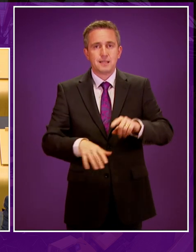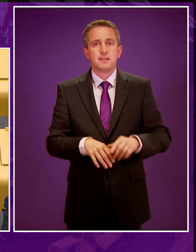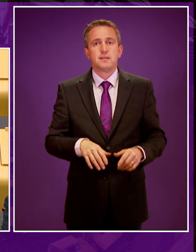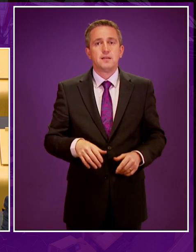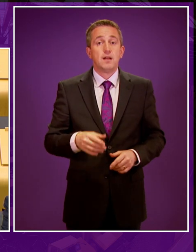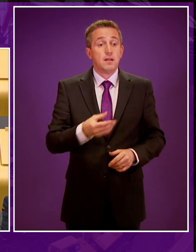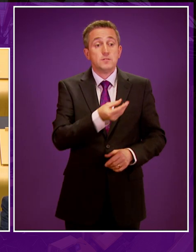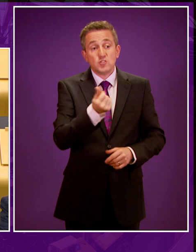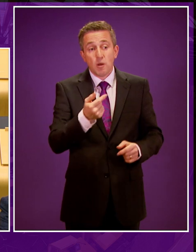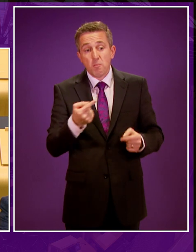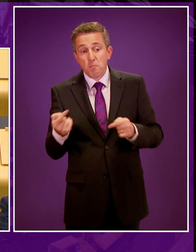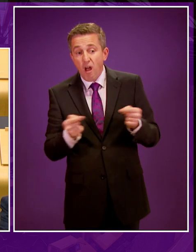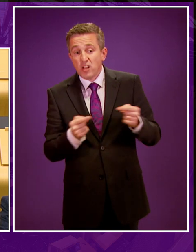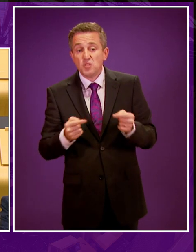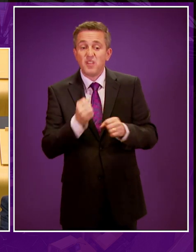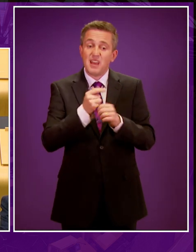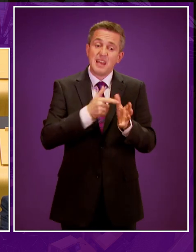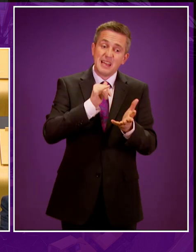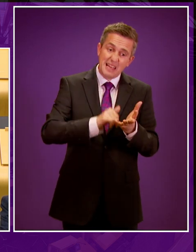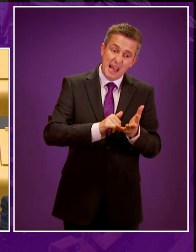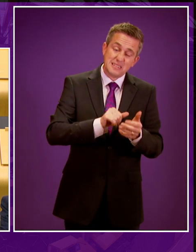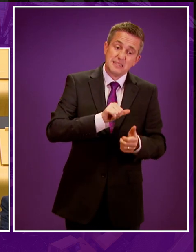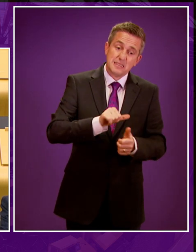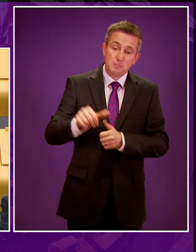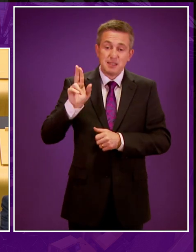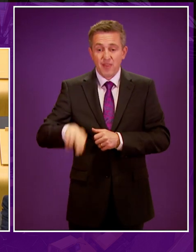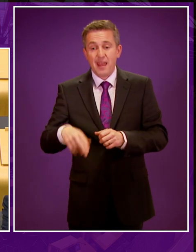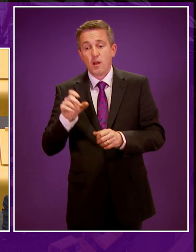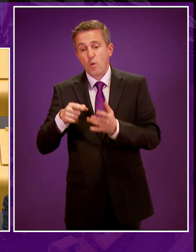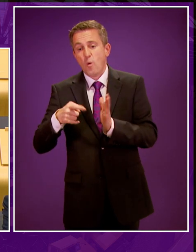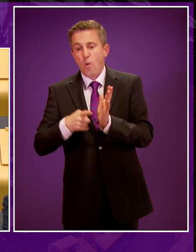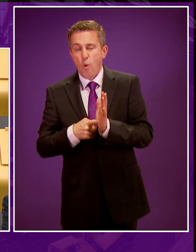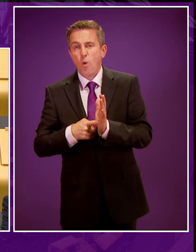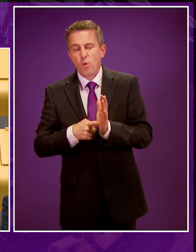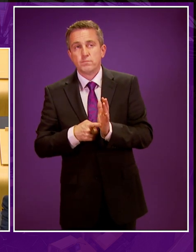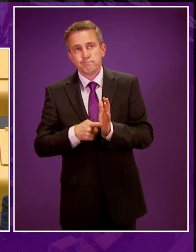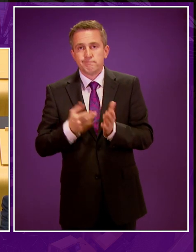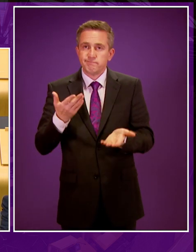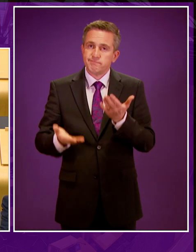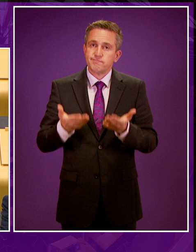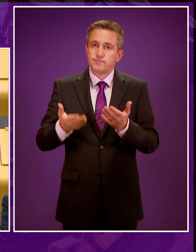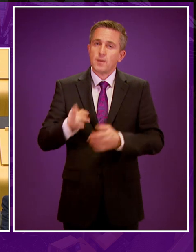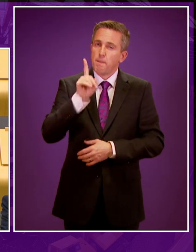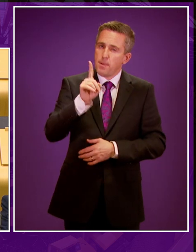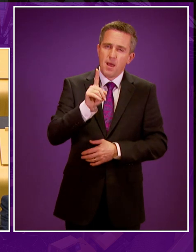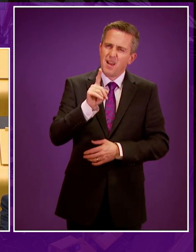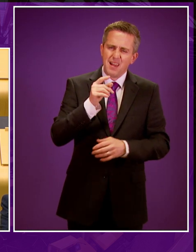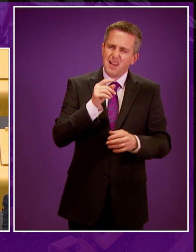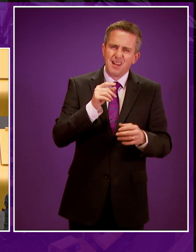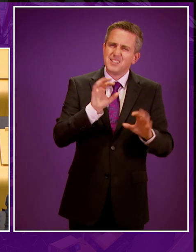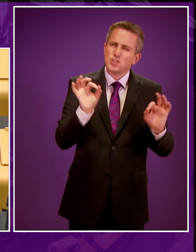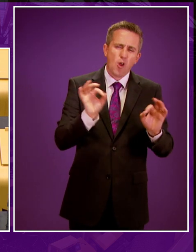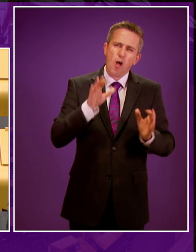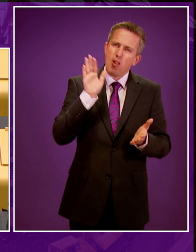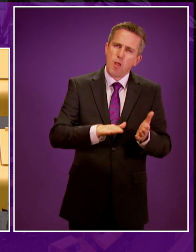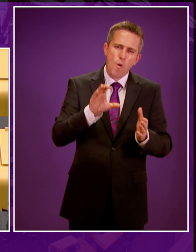For those that will argue that gas might be lower carbon than coal, fair enough, but it is a stretch too far to place that within the low carbon economy.